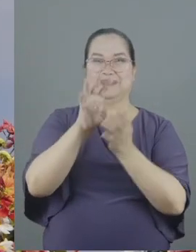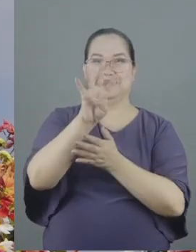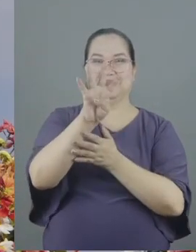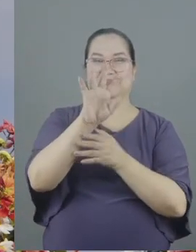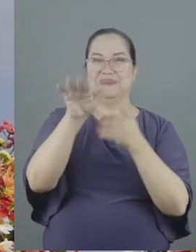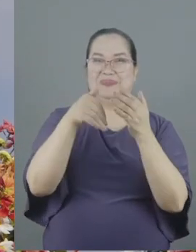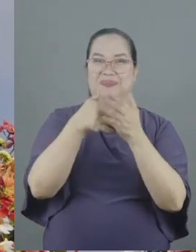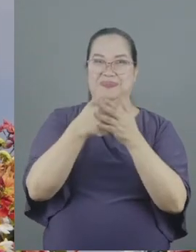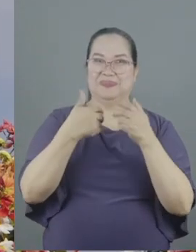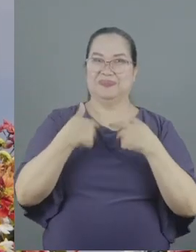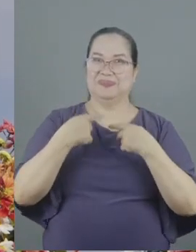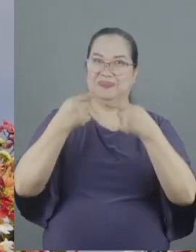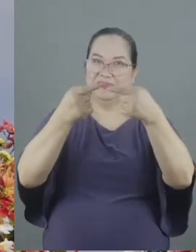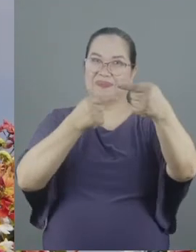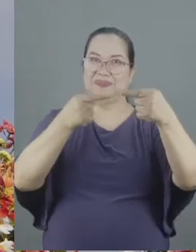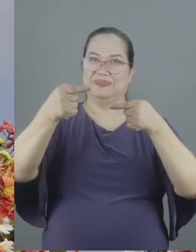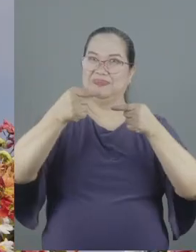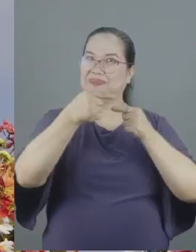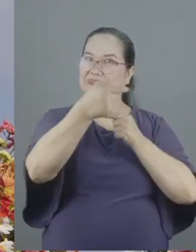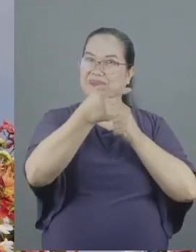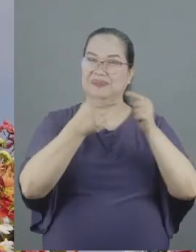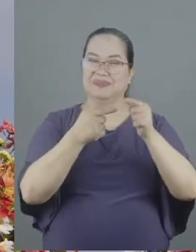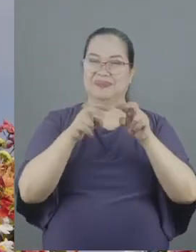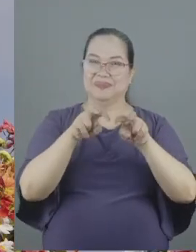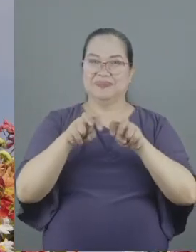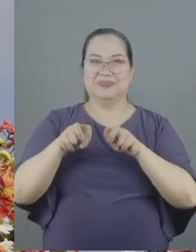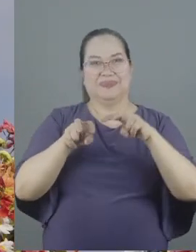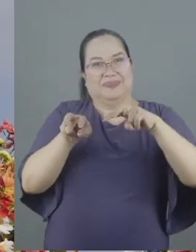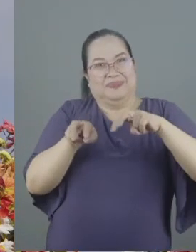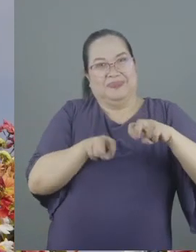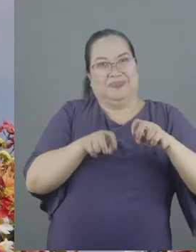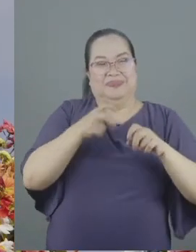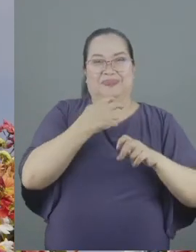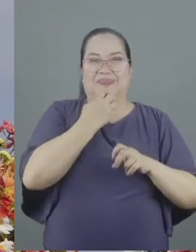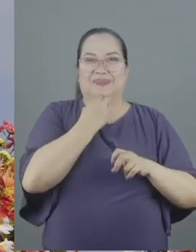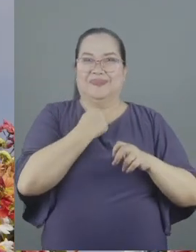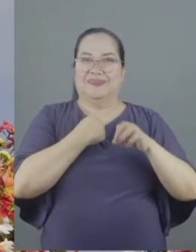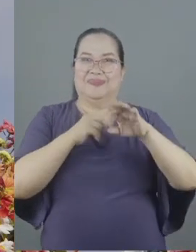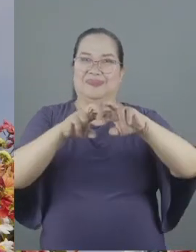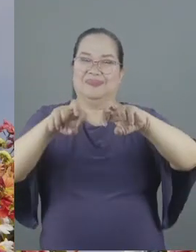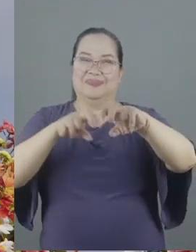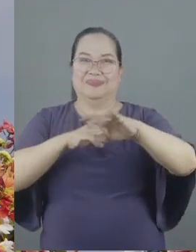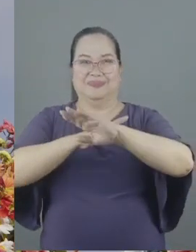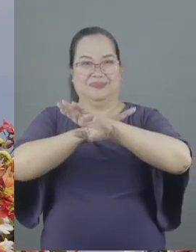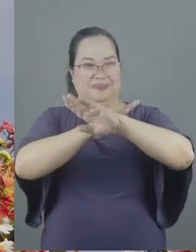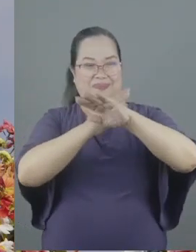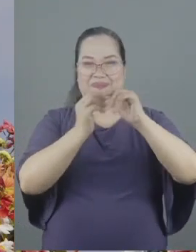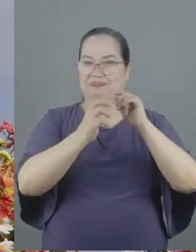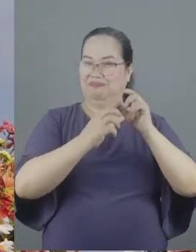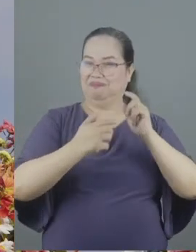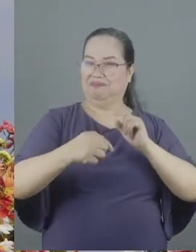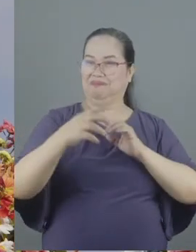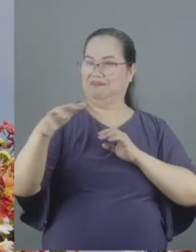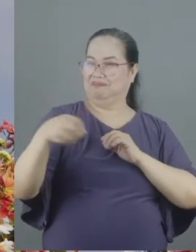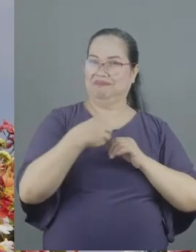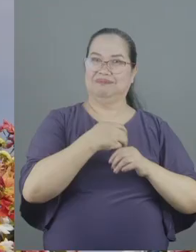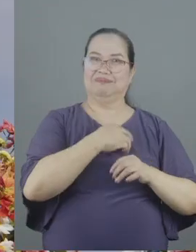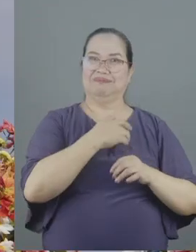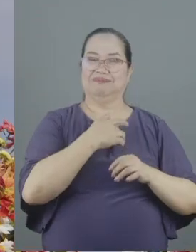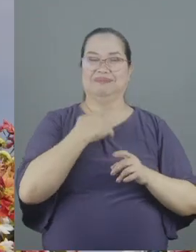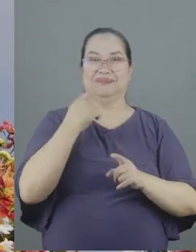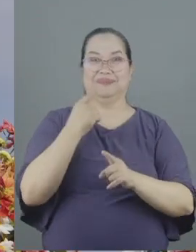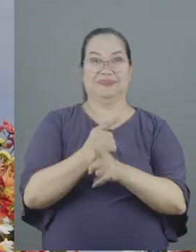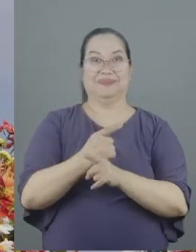all contend we have the selfish desires we all want to defend our rights we all want to get what we feel we deserve